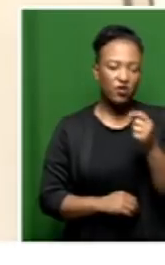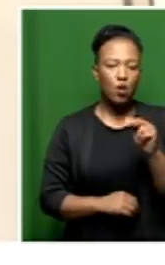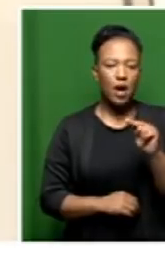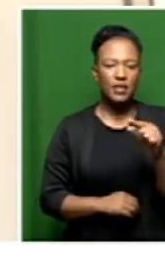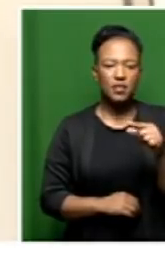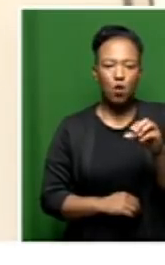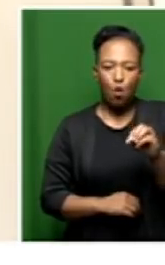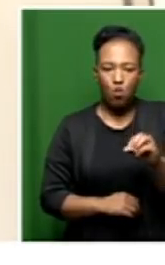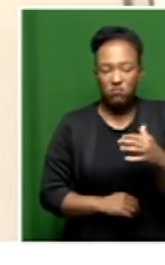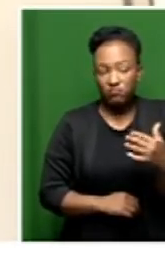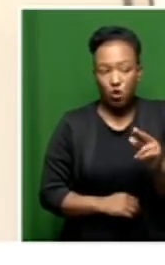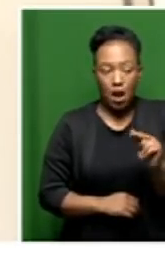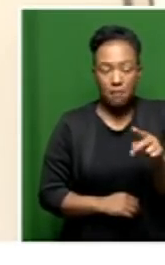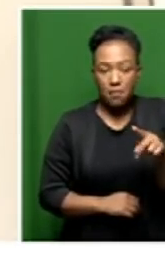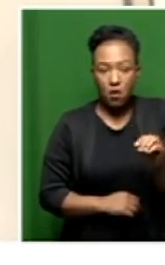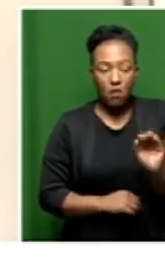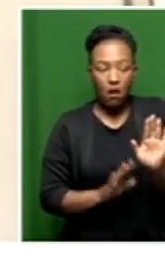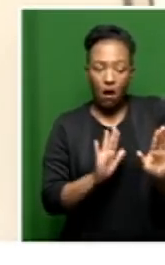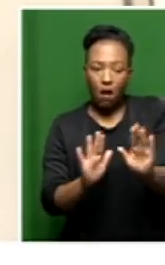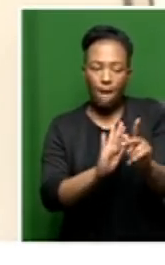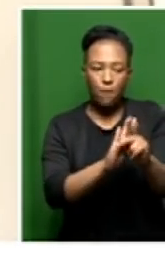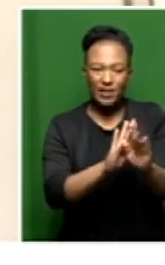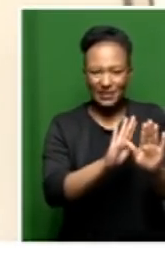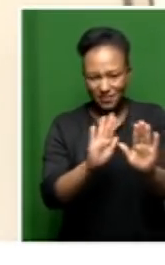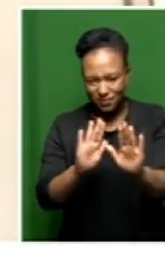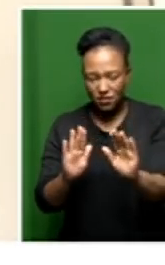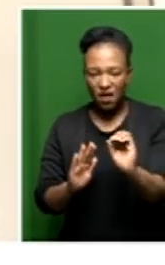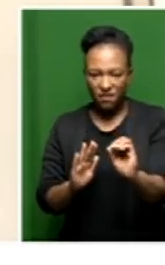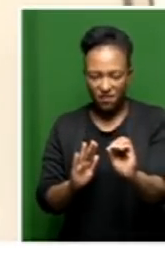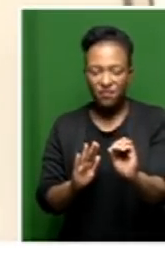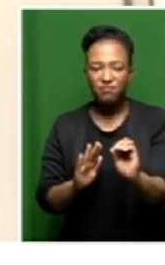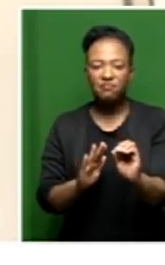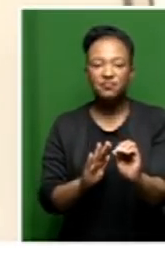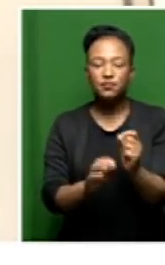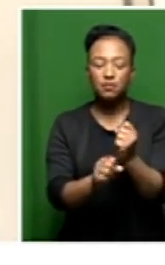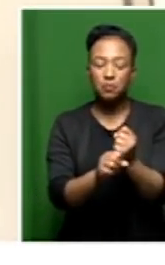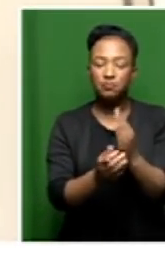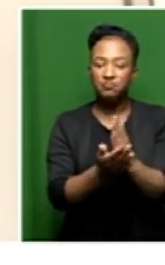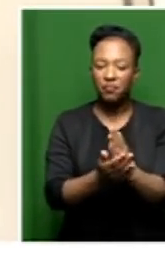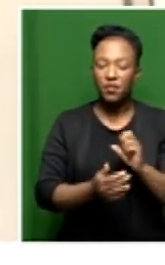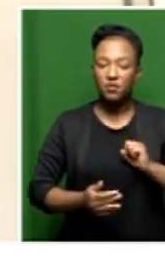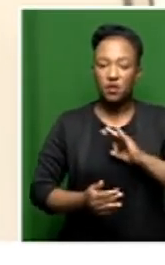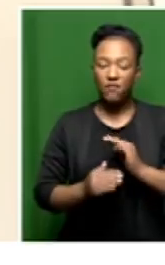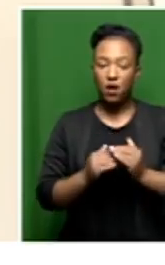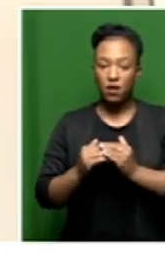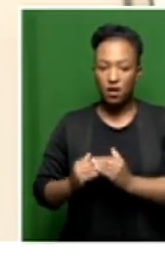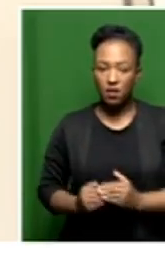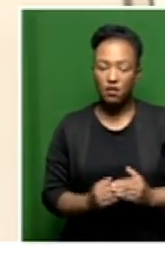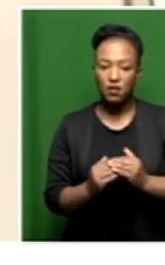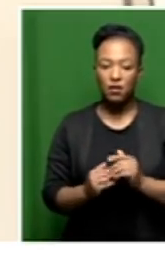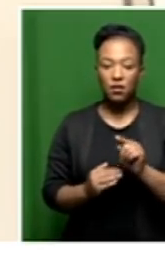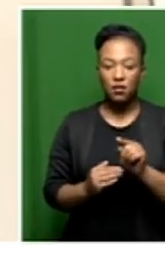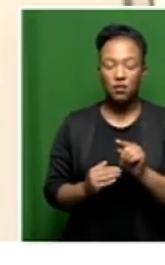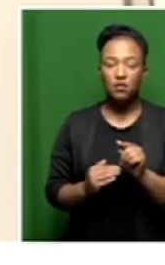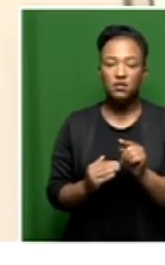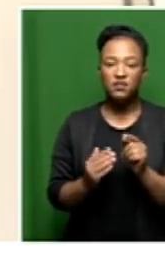organization has got its own policies with regard to ensuring that house staff are taken care of. But